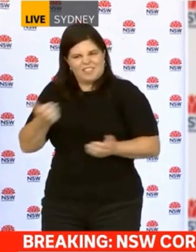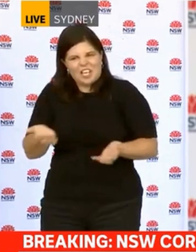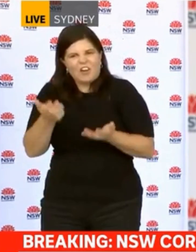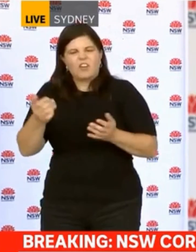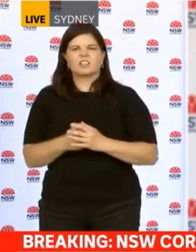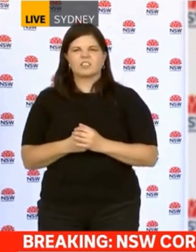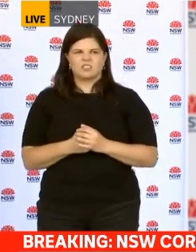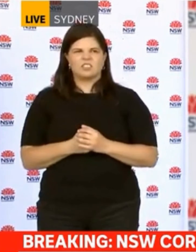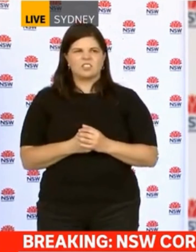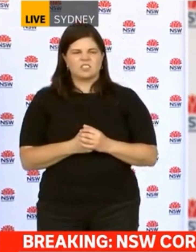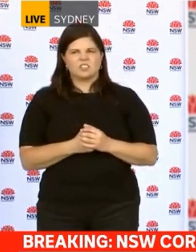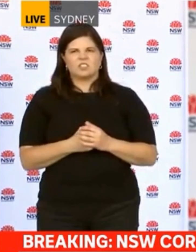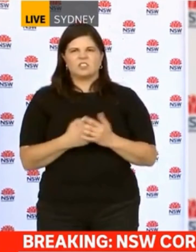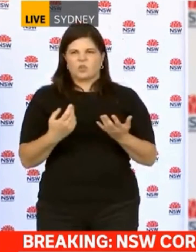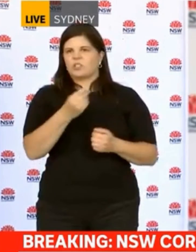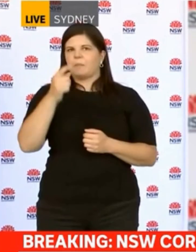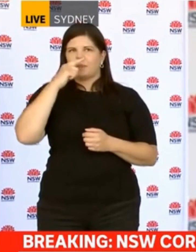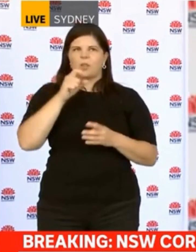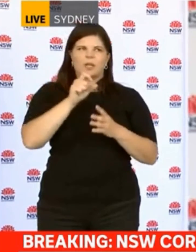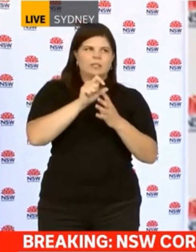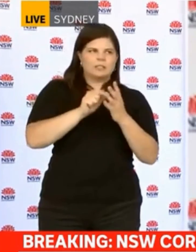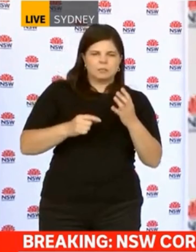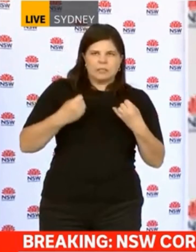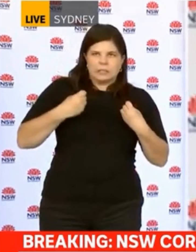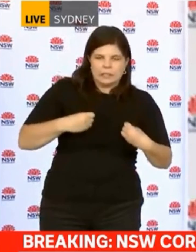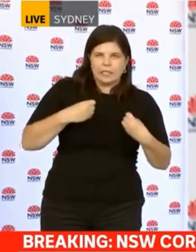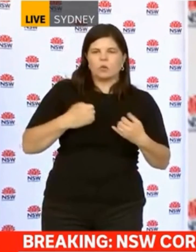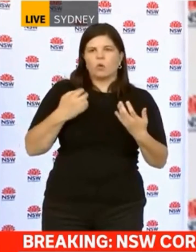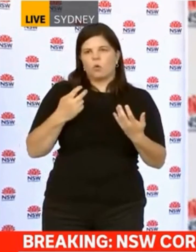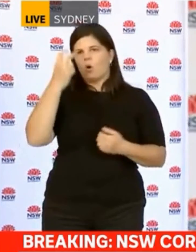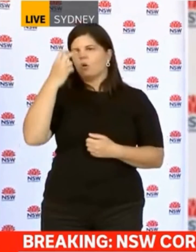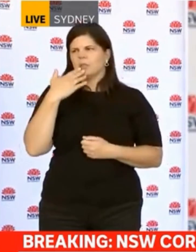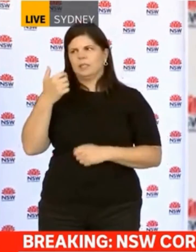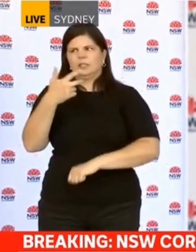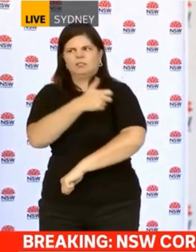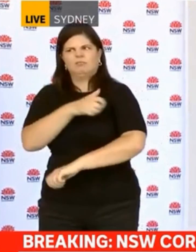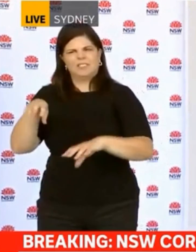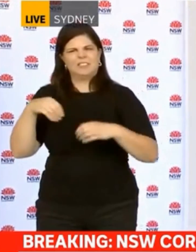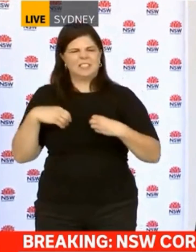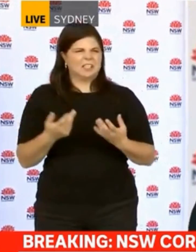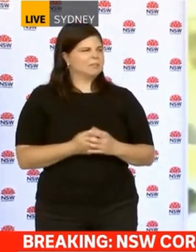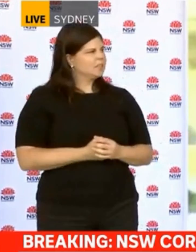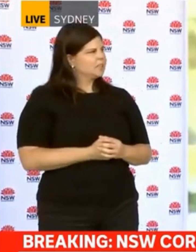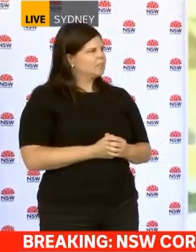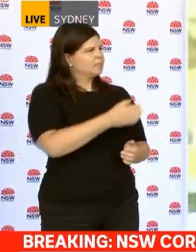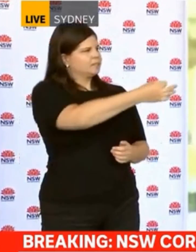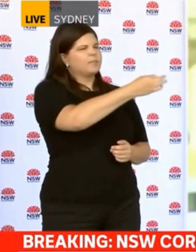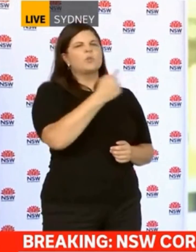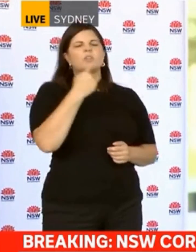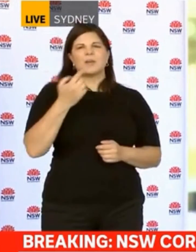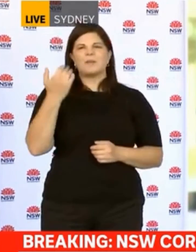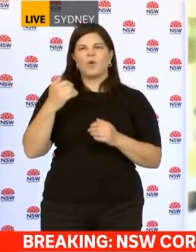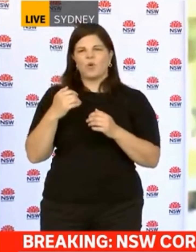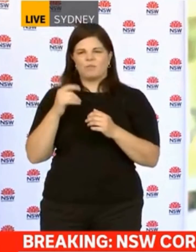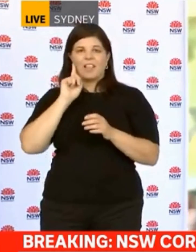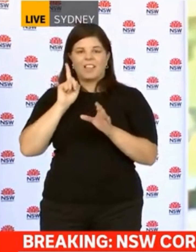really consider, in the first instance, lining up to take the vaccine. In December, you wanted to get people back working in offices.